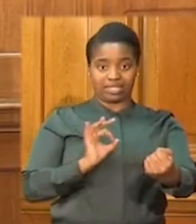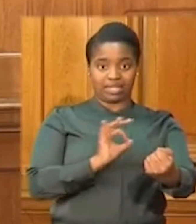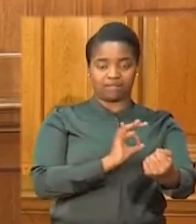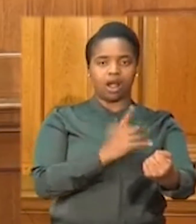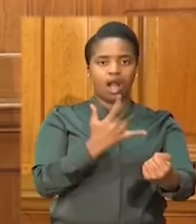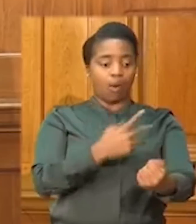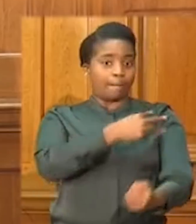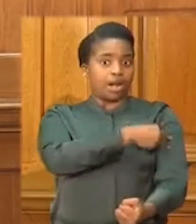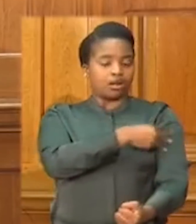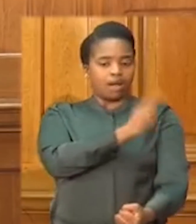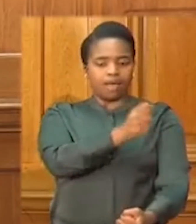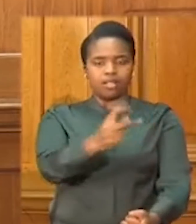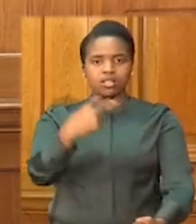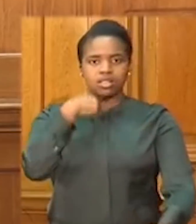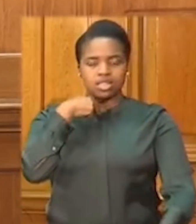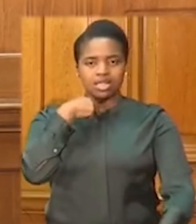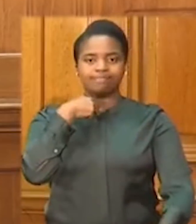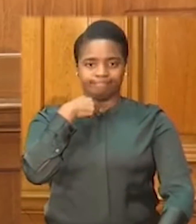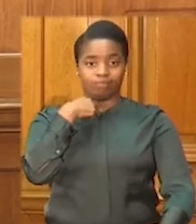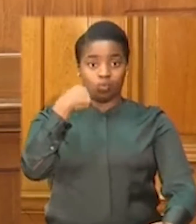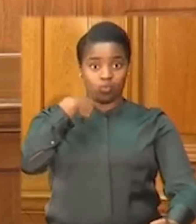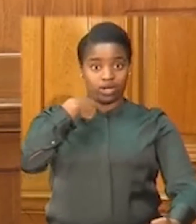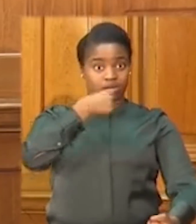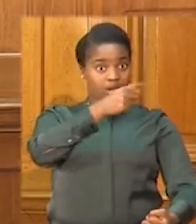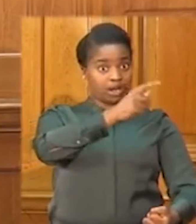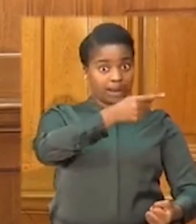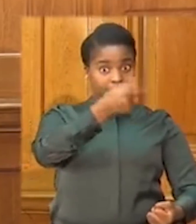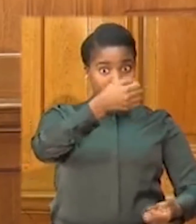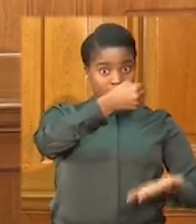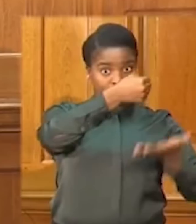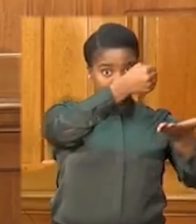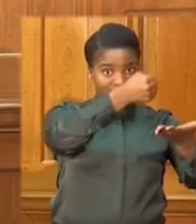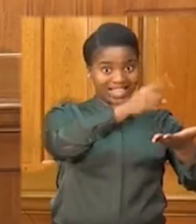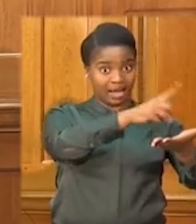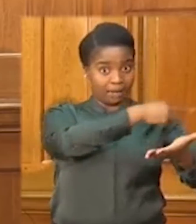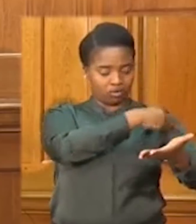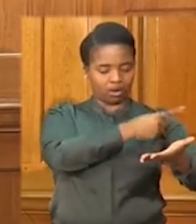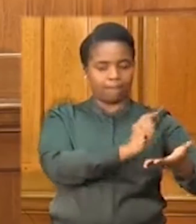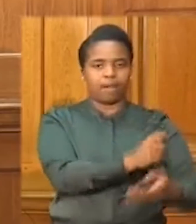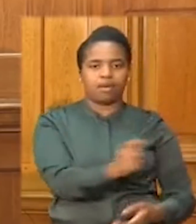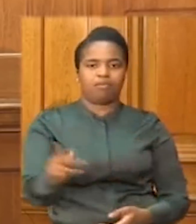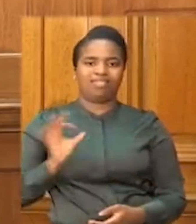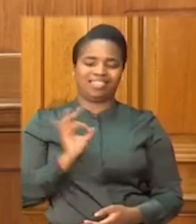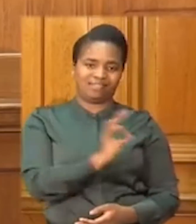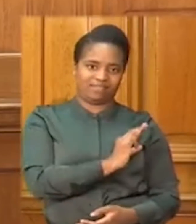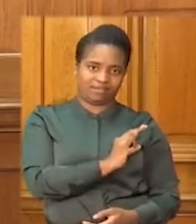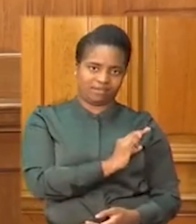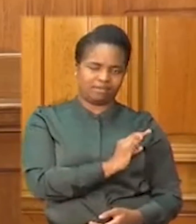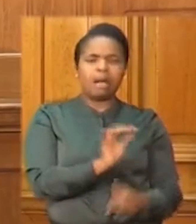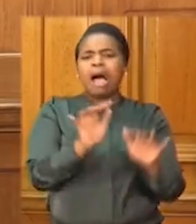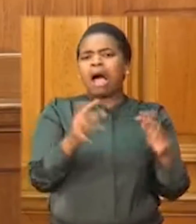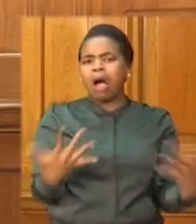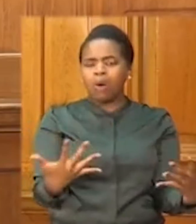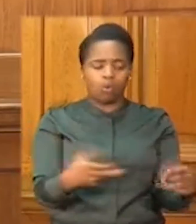are not able to pay their wages. We continue to provide assistance in the form of loans,